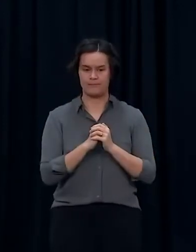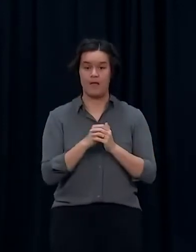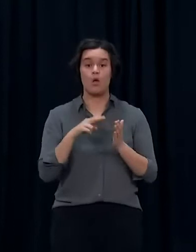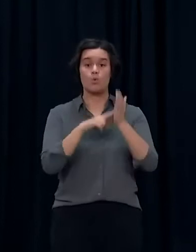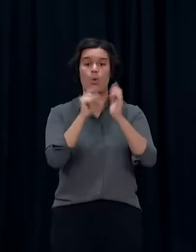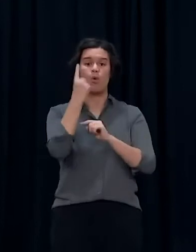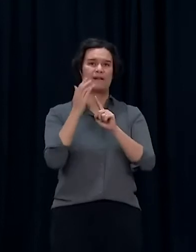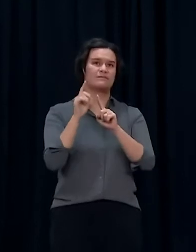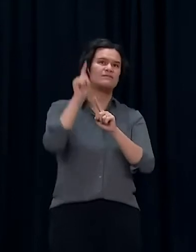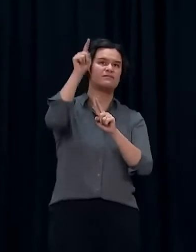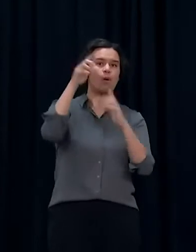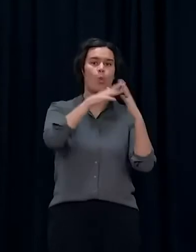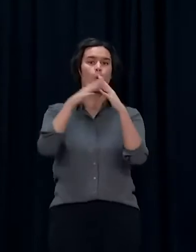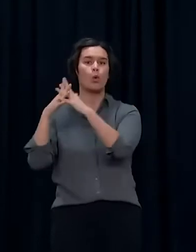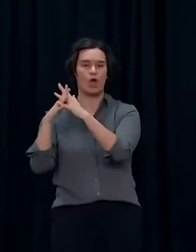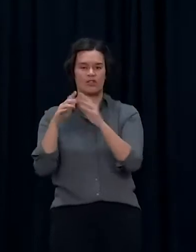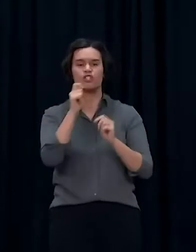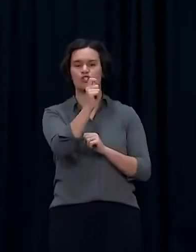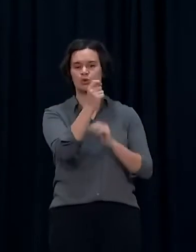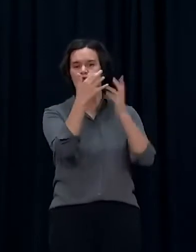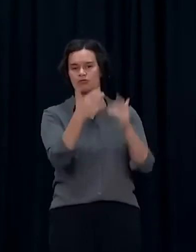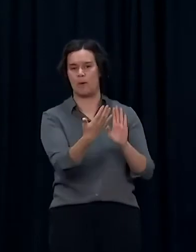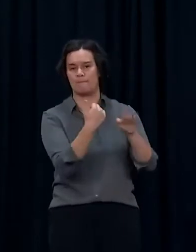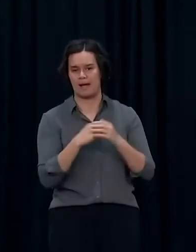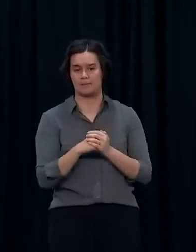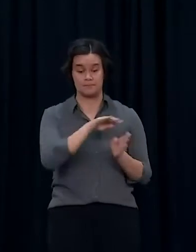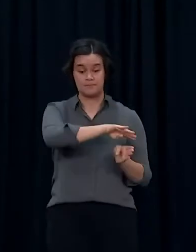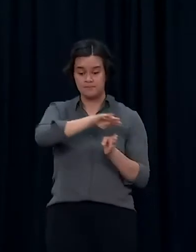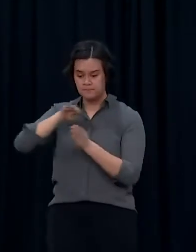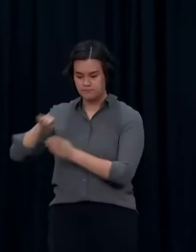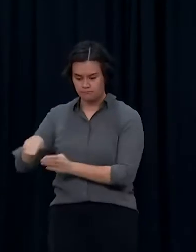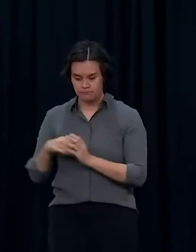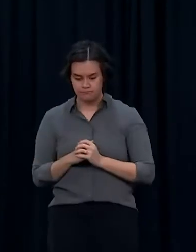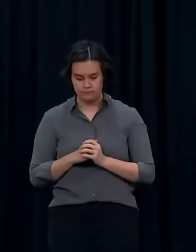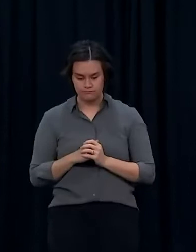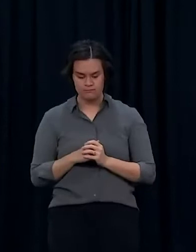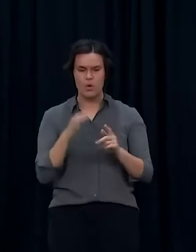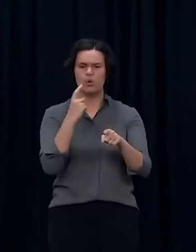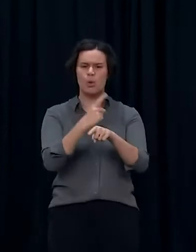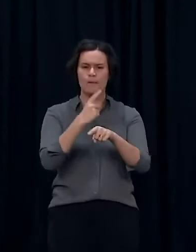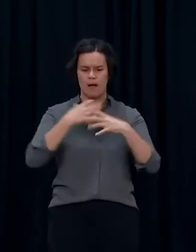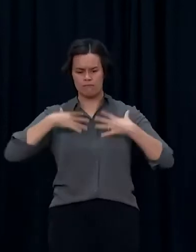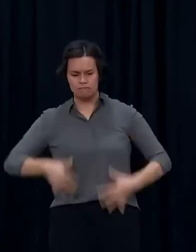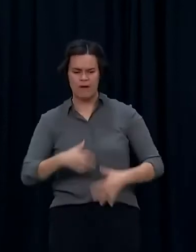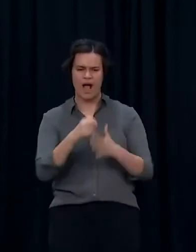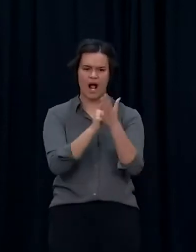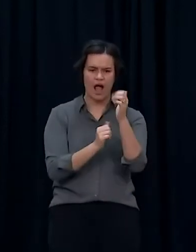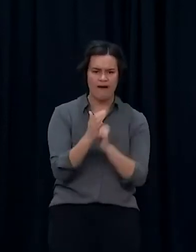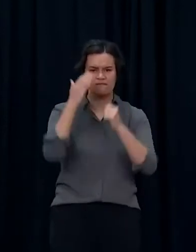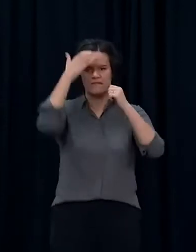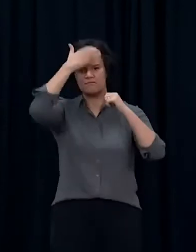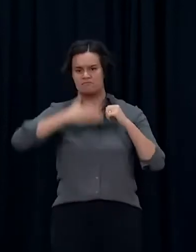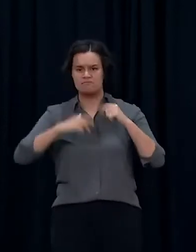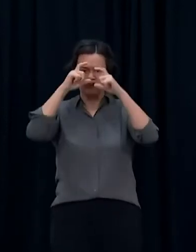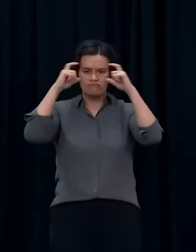the Motu. On PPE stocks, I would like to confirm we have excellent PPE stocks to respond and